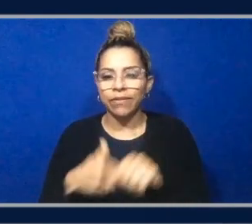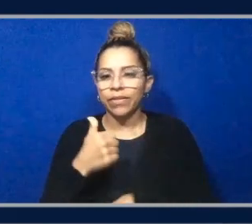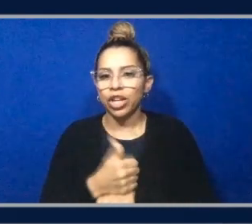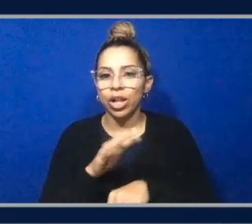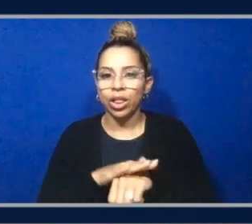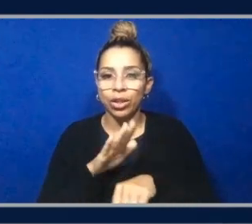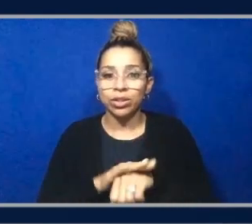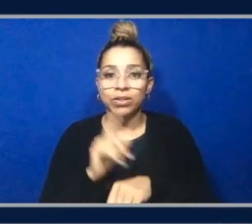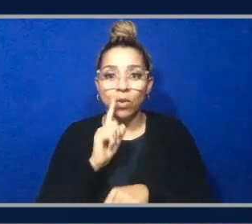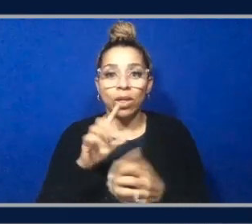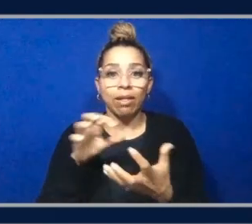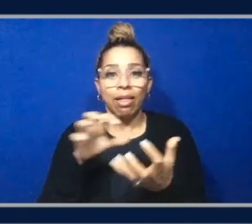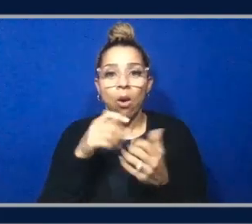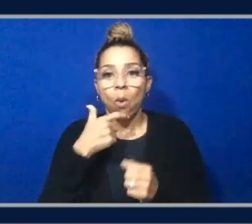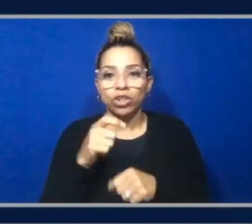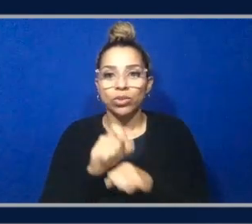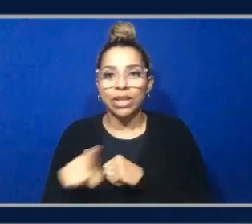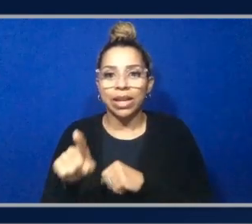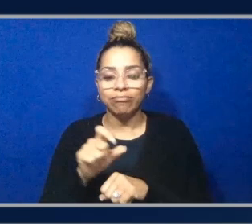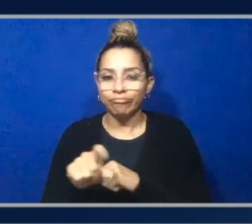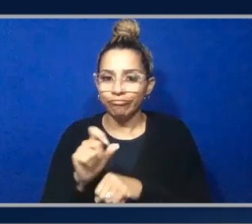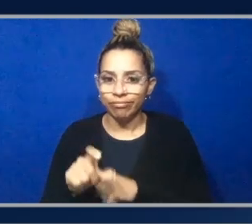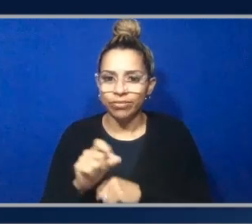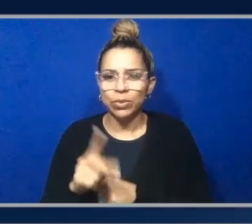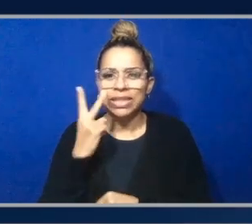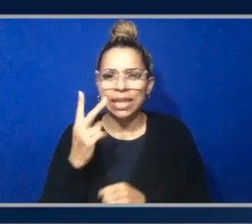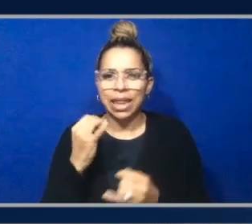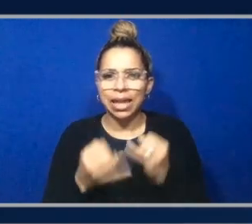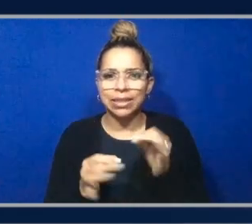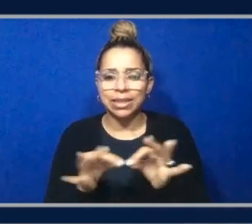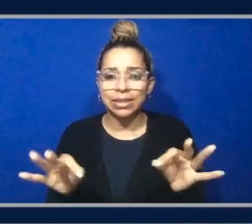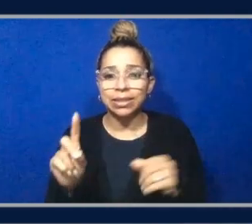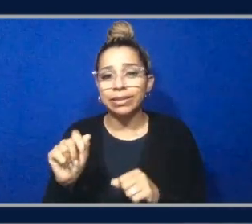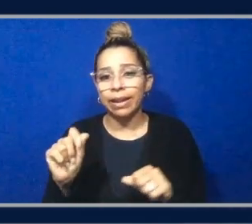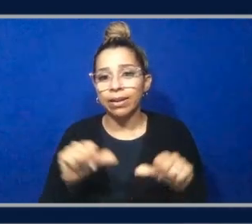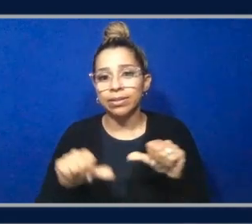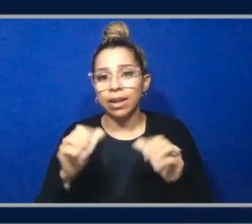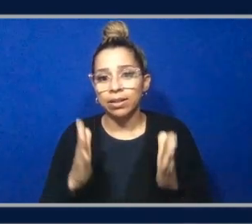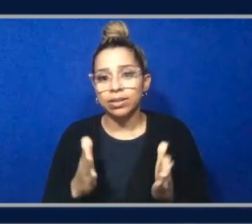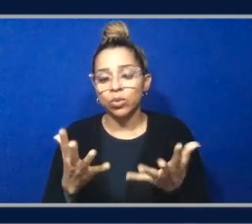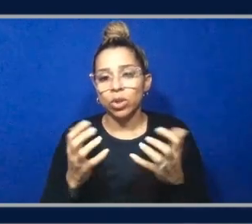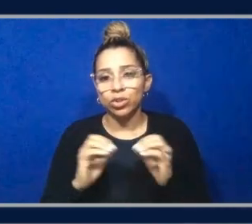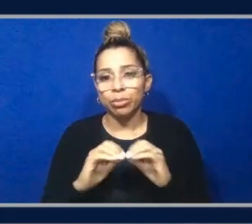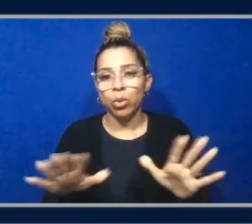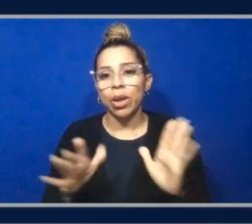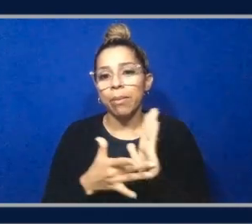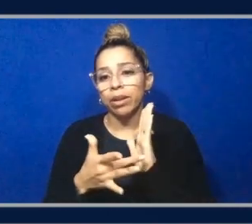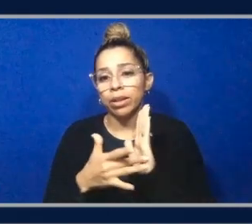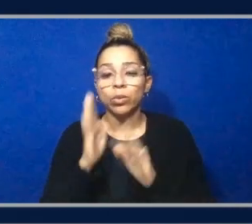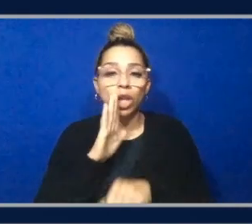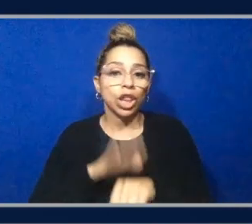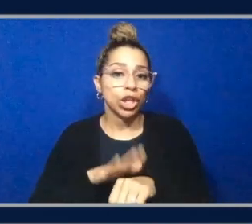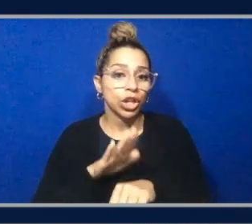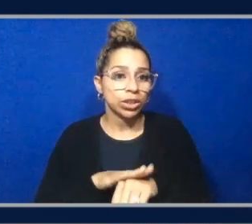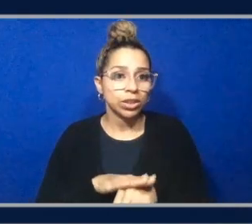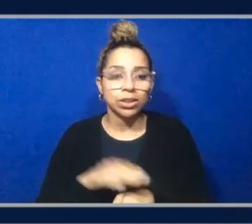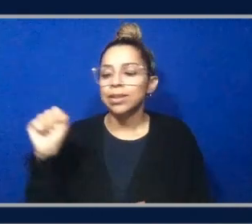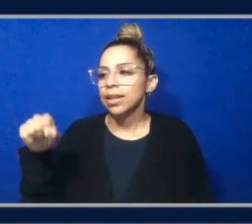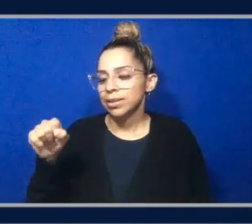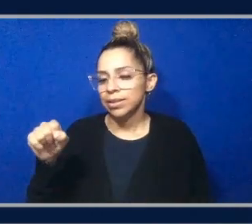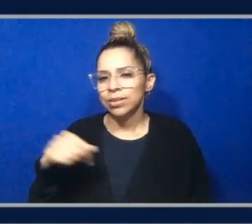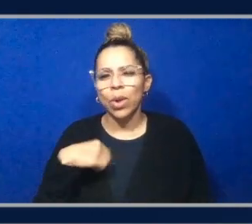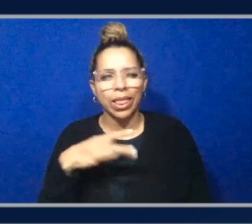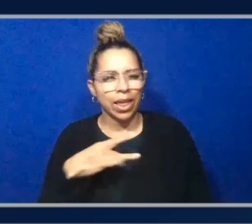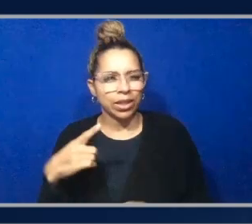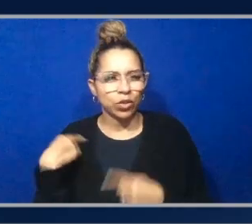see that like the second to last sentence says a data scientist wants to deploy a mechanism that alerts. Yes. So I'm liking that so far. That's including,